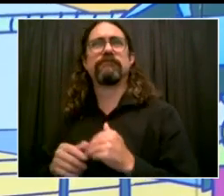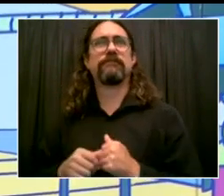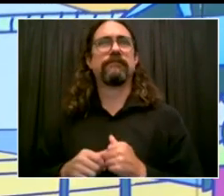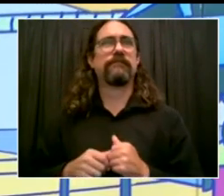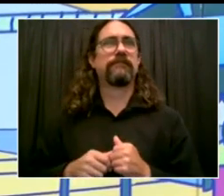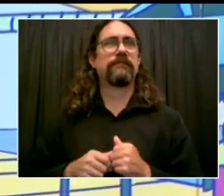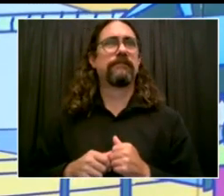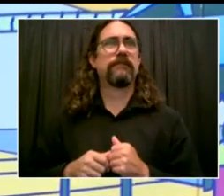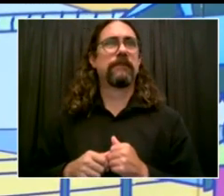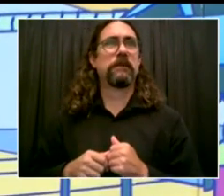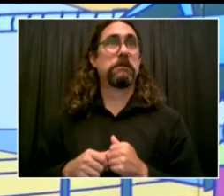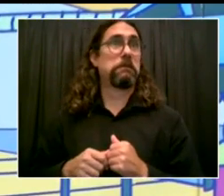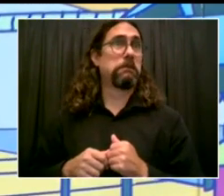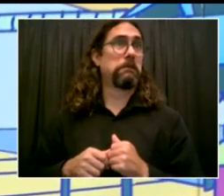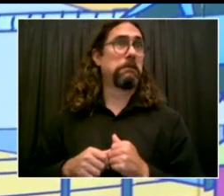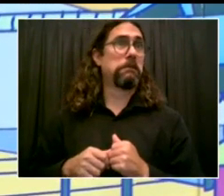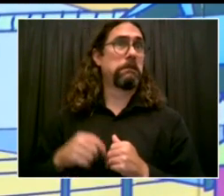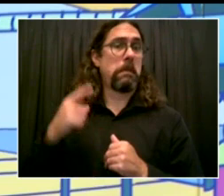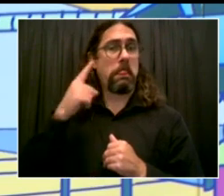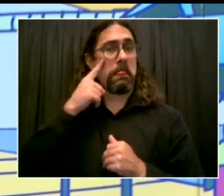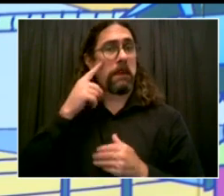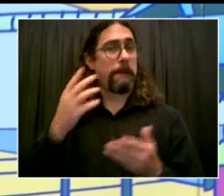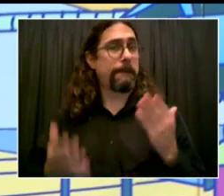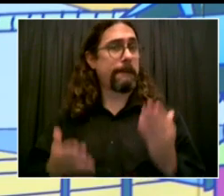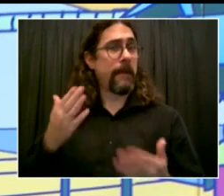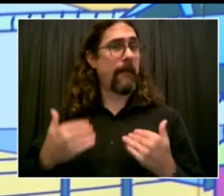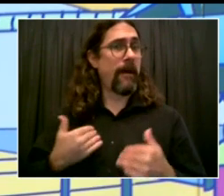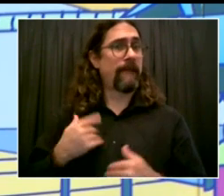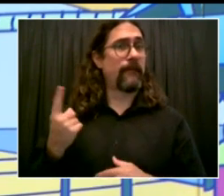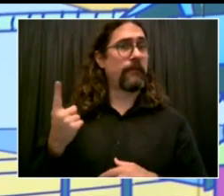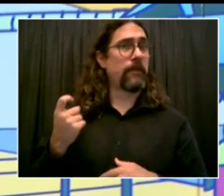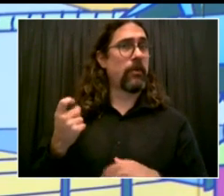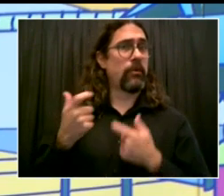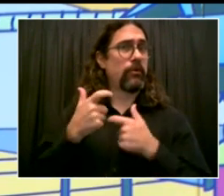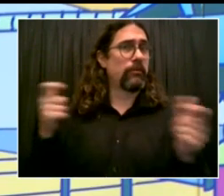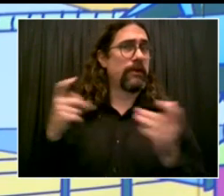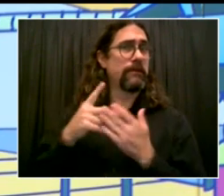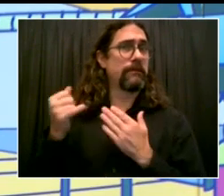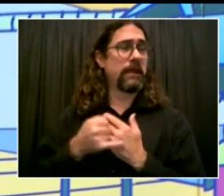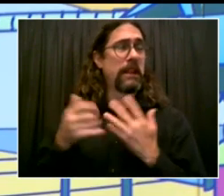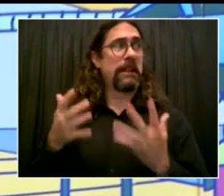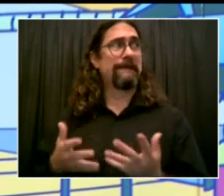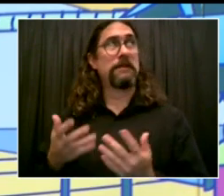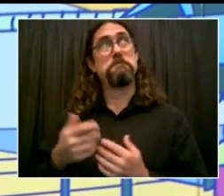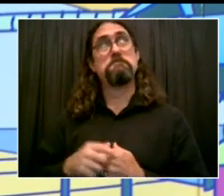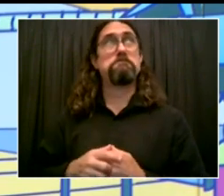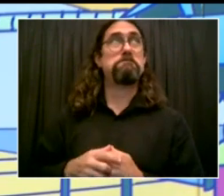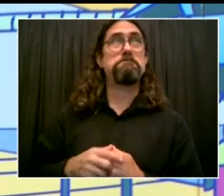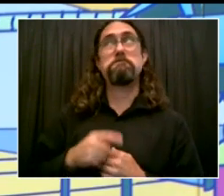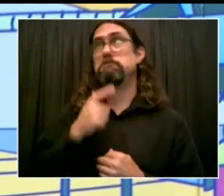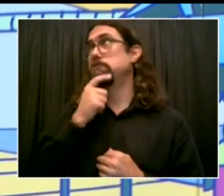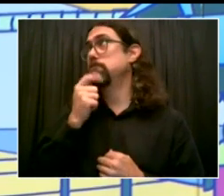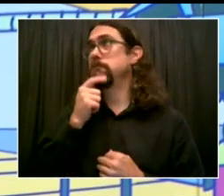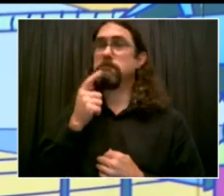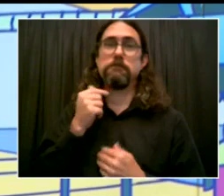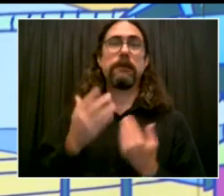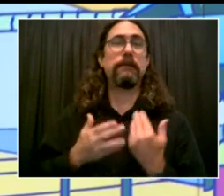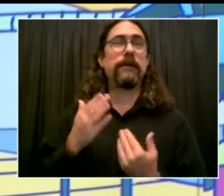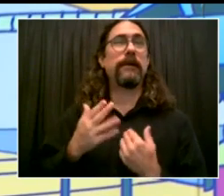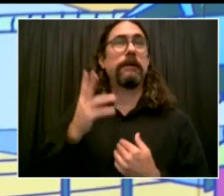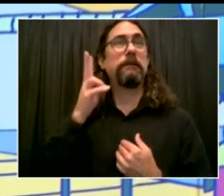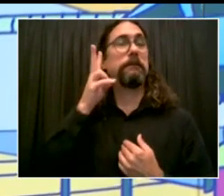All right, everyone, want to just give you an update before we go to indicators. Just reminding everyone it continues to be hot out there.